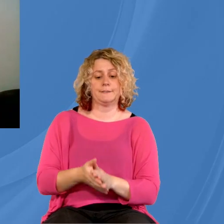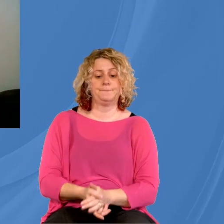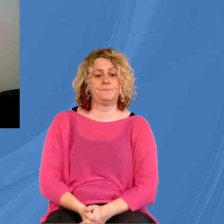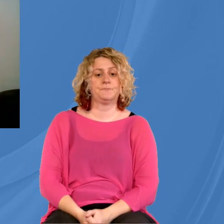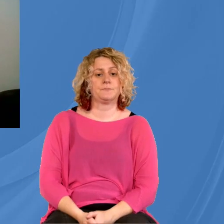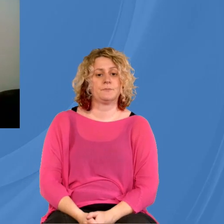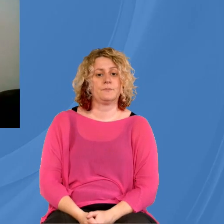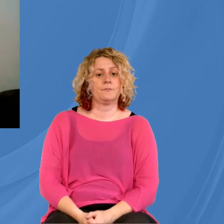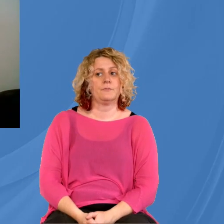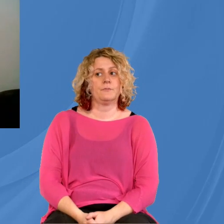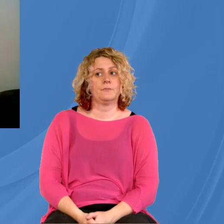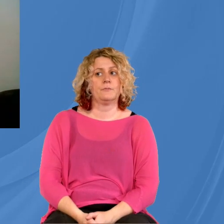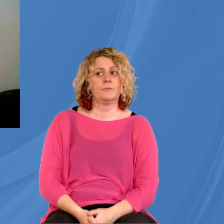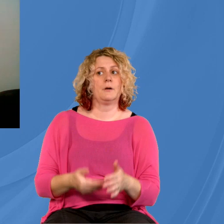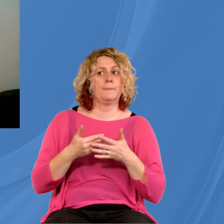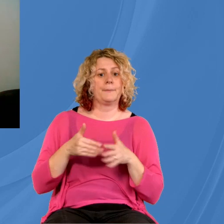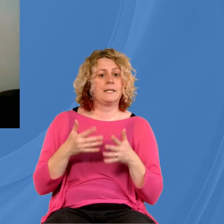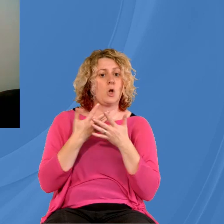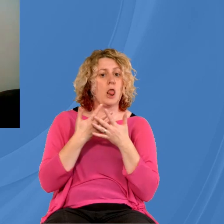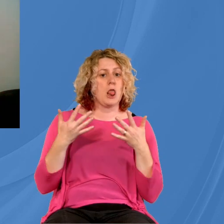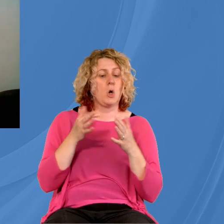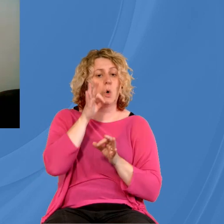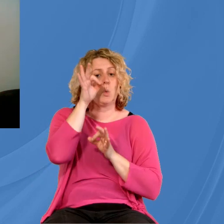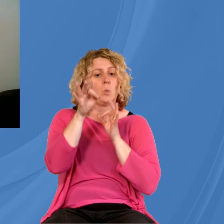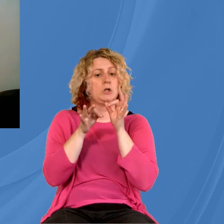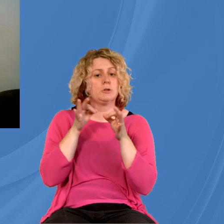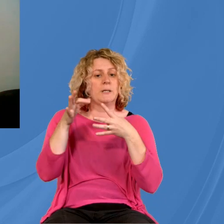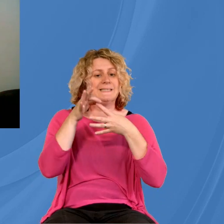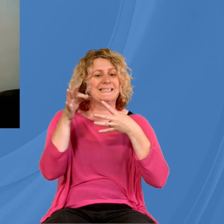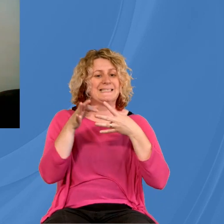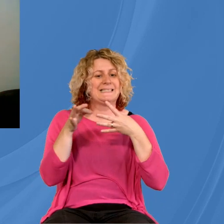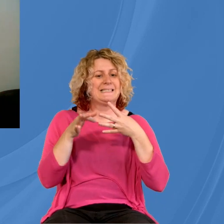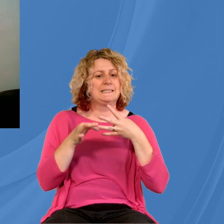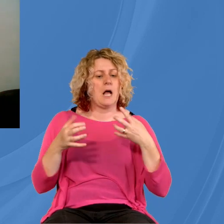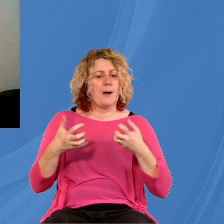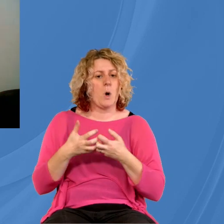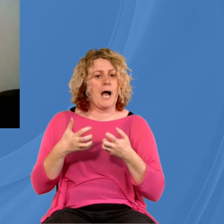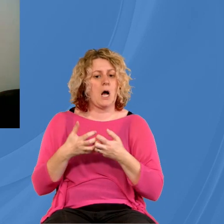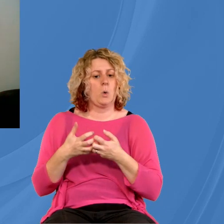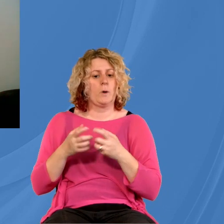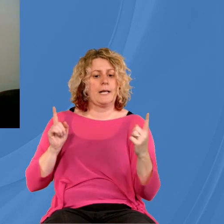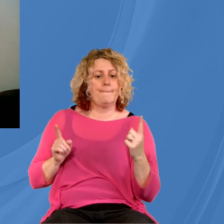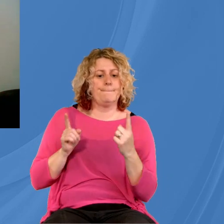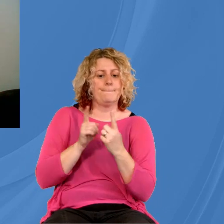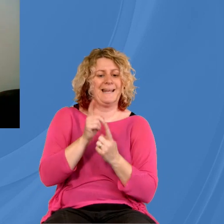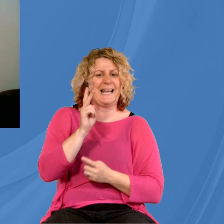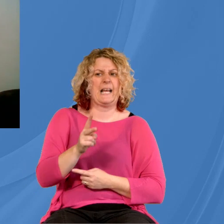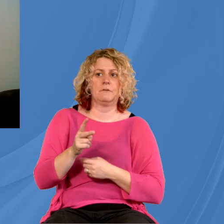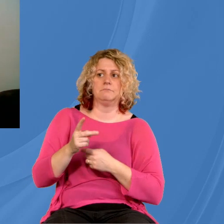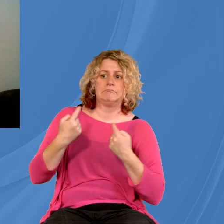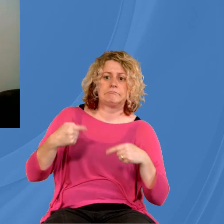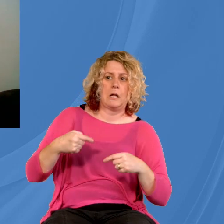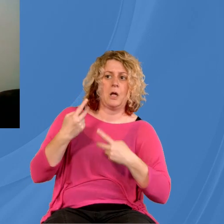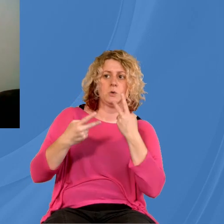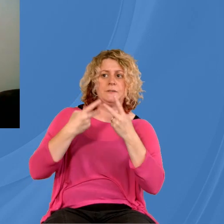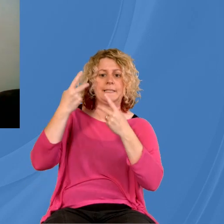We've had quite a lot of questions about the detail of meeting together again, whether it's about singing or how a live stream might